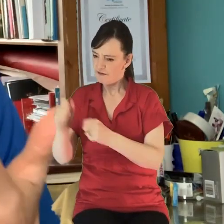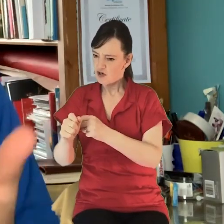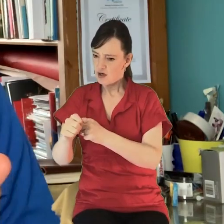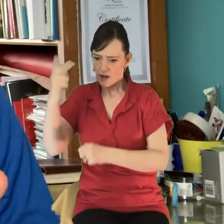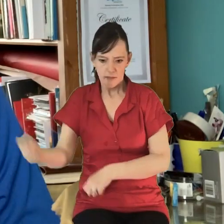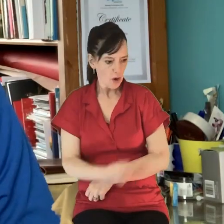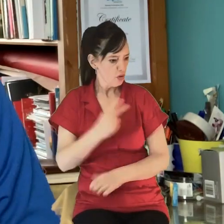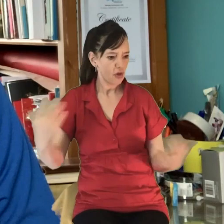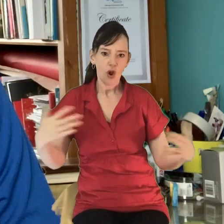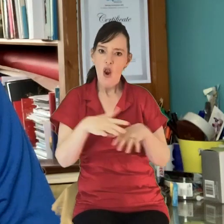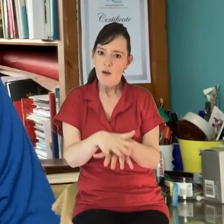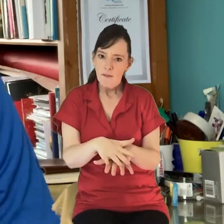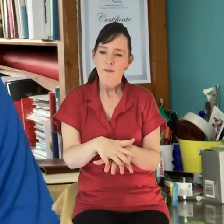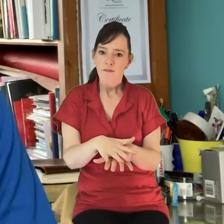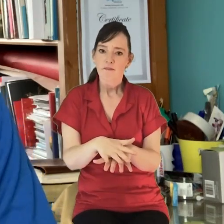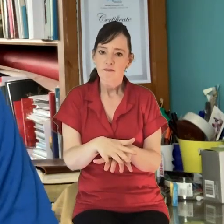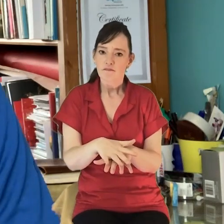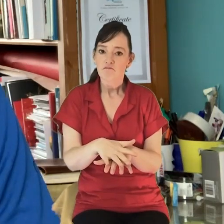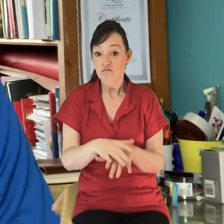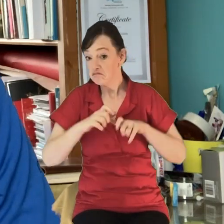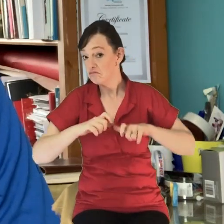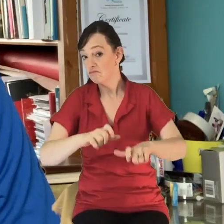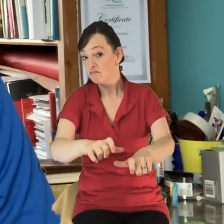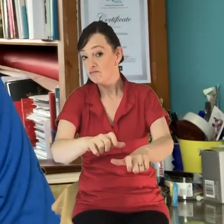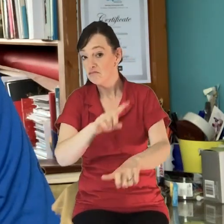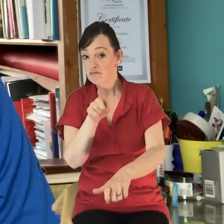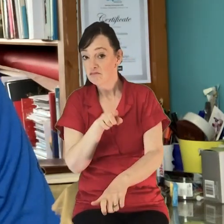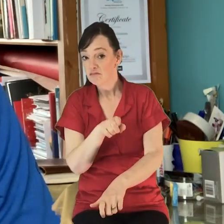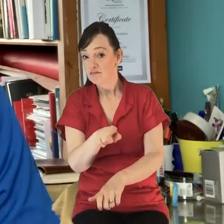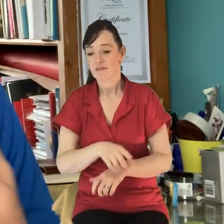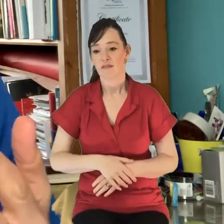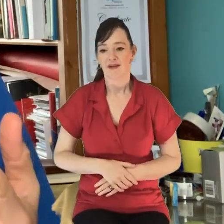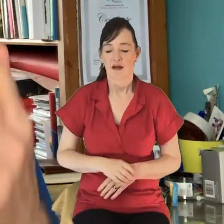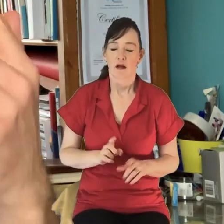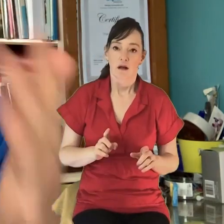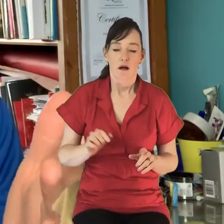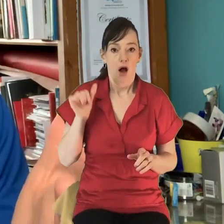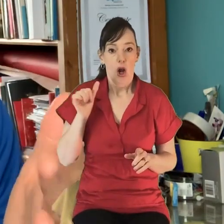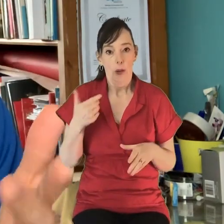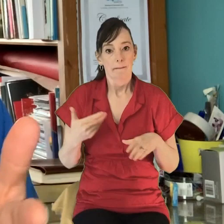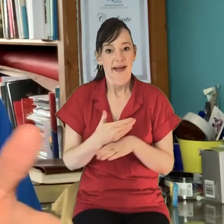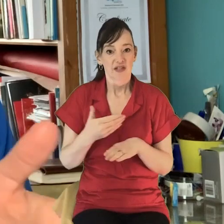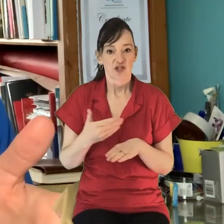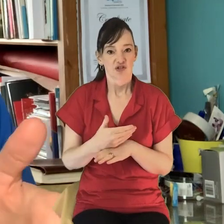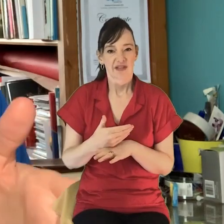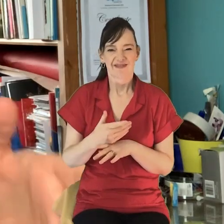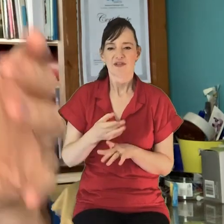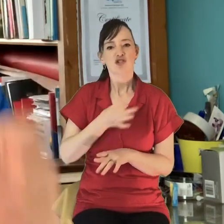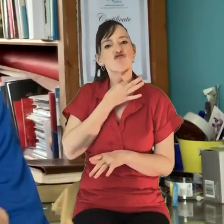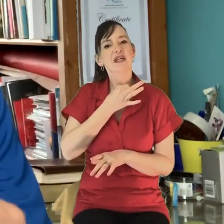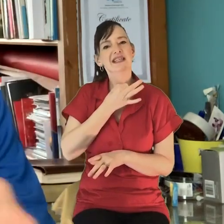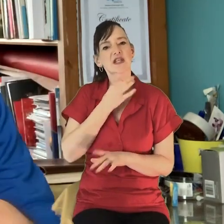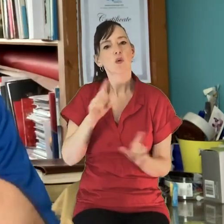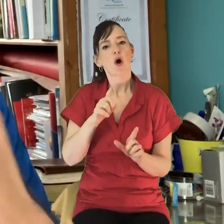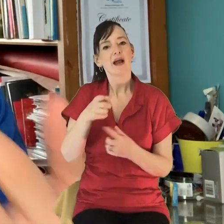even in that regard going forward for the gospel? And in ministry, there's always that danger, isn't there, that you kind of, your